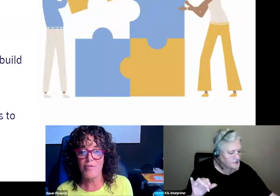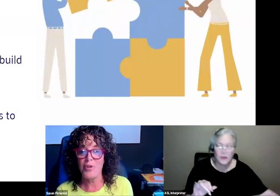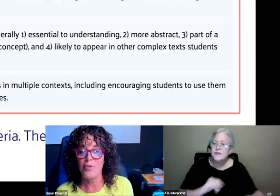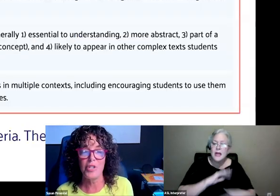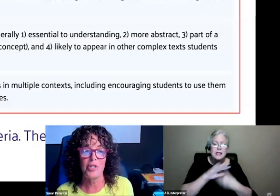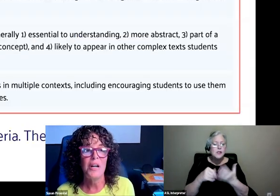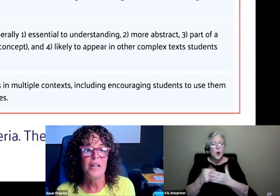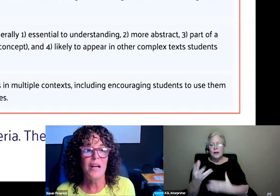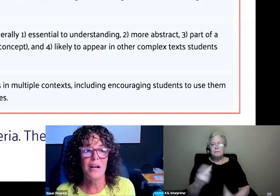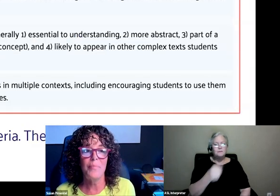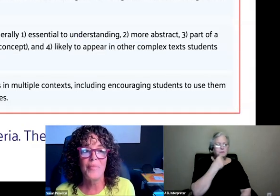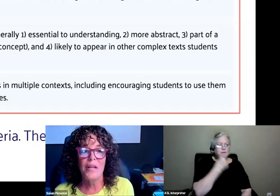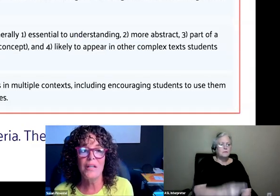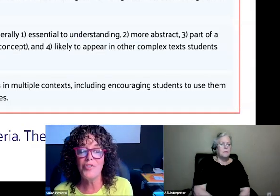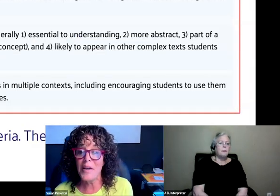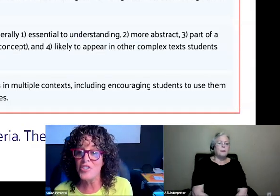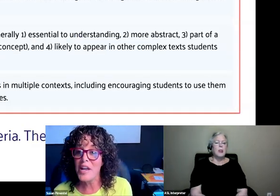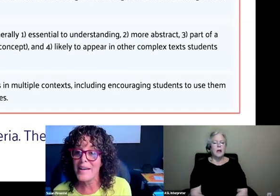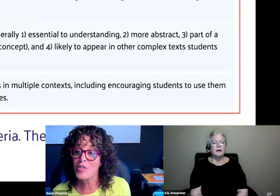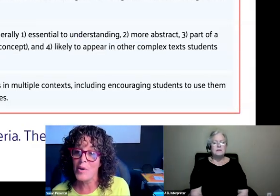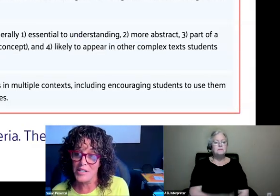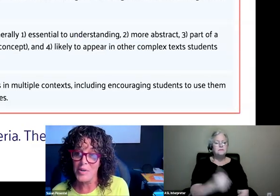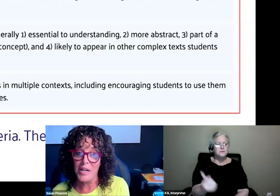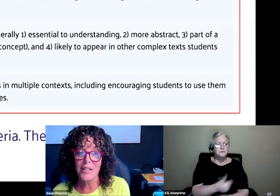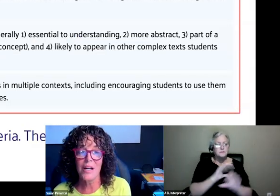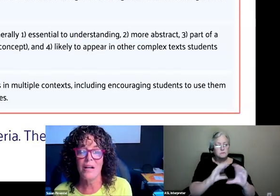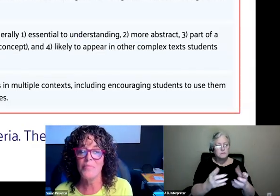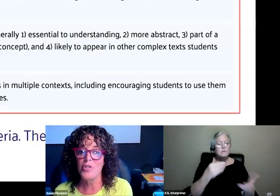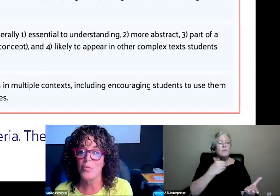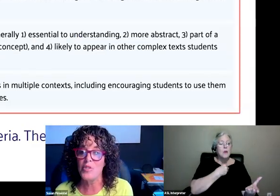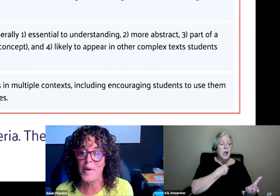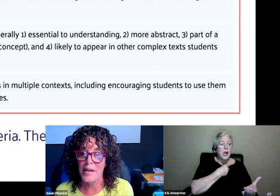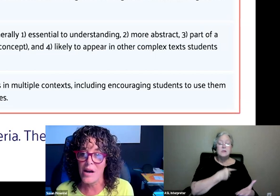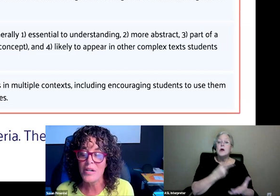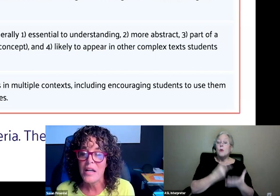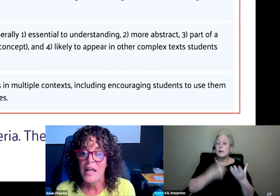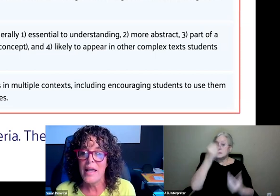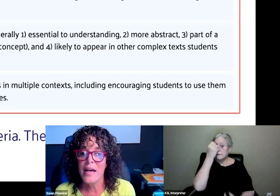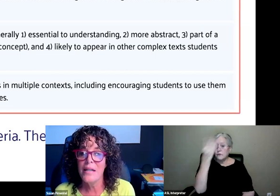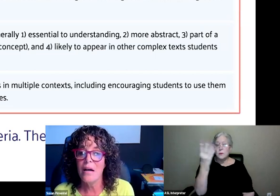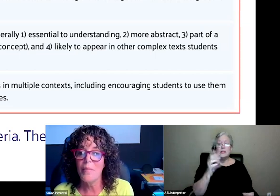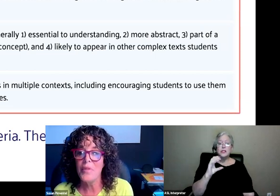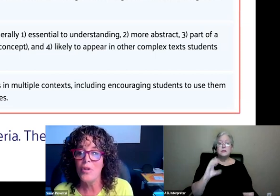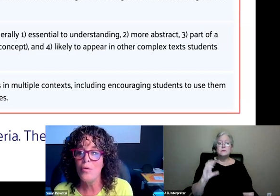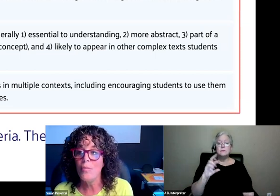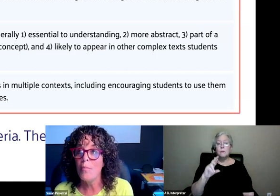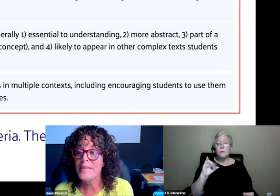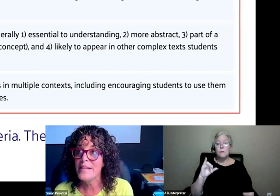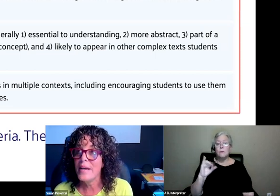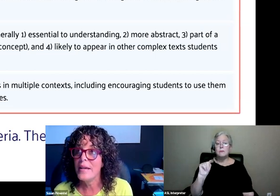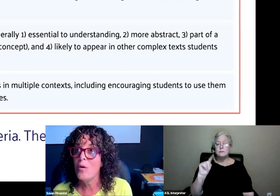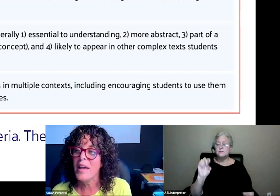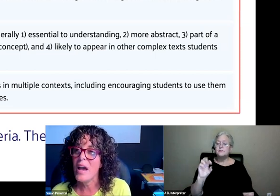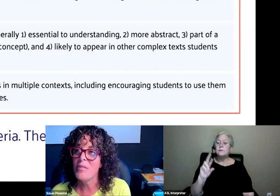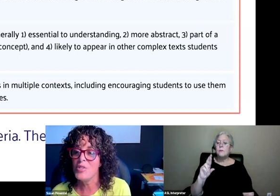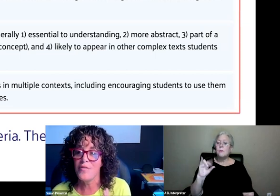-dying through. So each dimension has criteria so that we spell it out. And you might